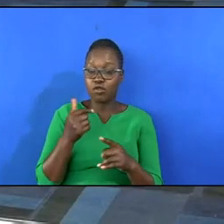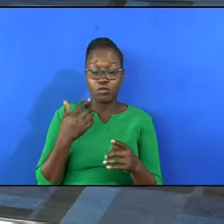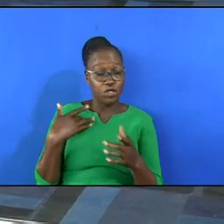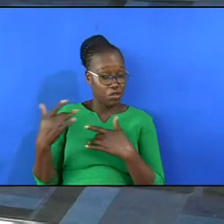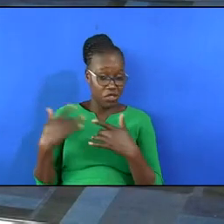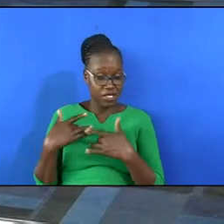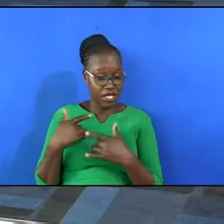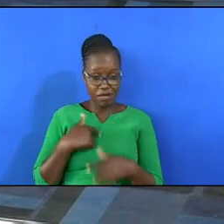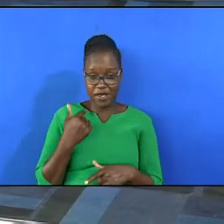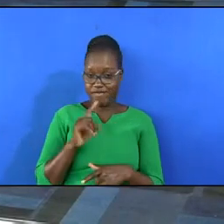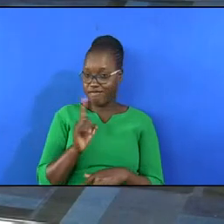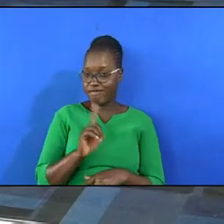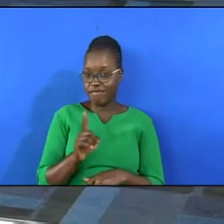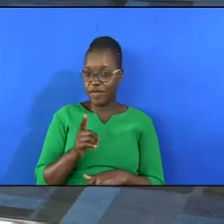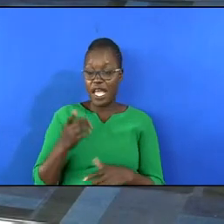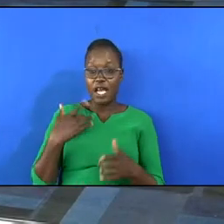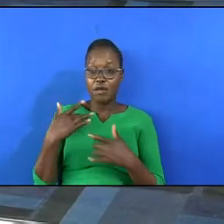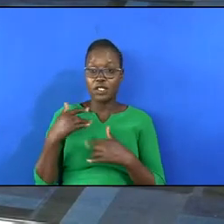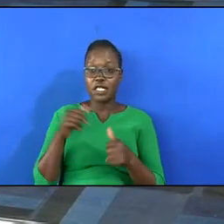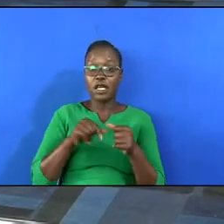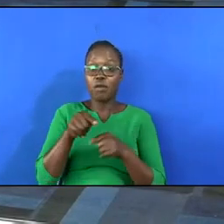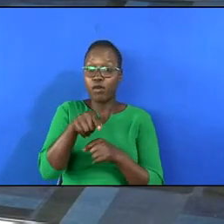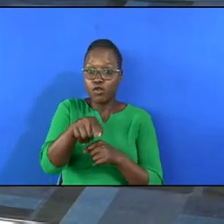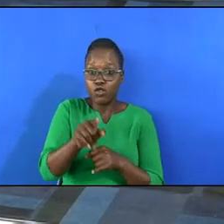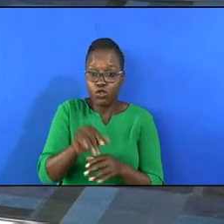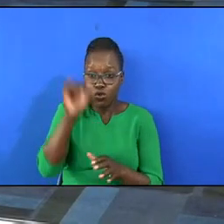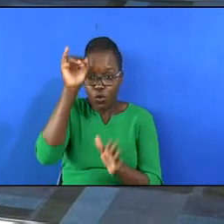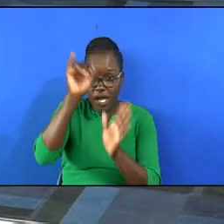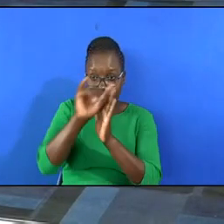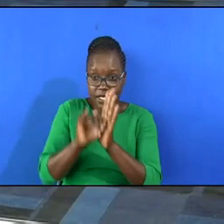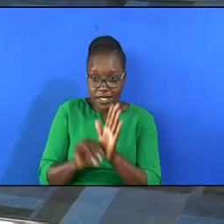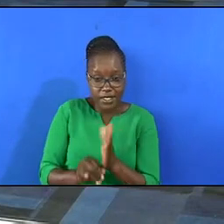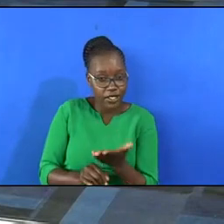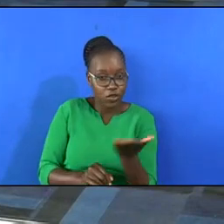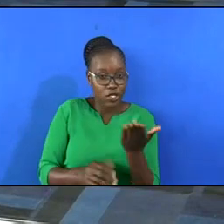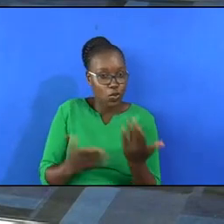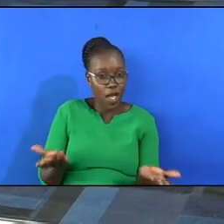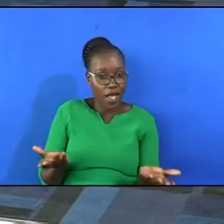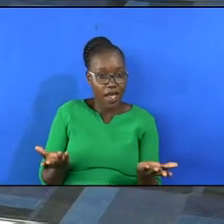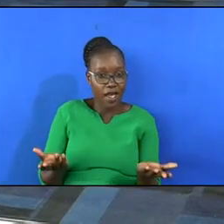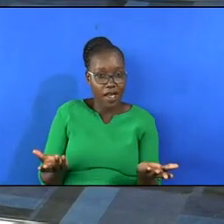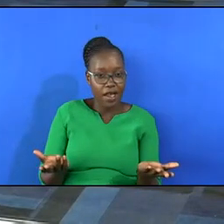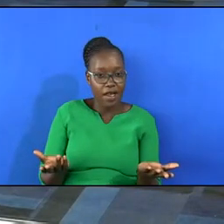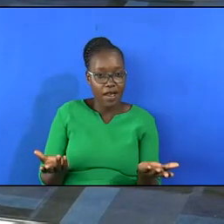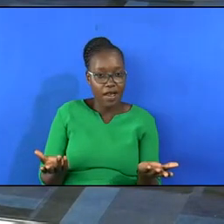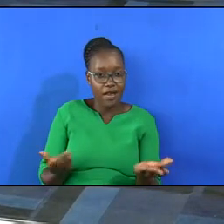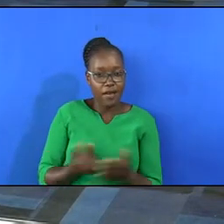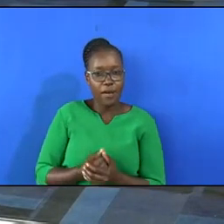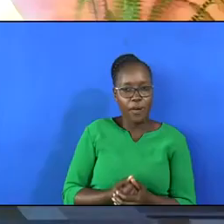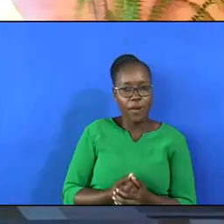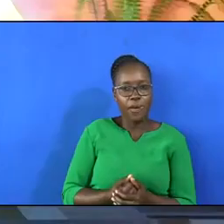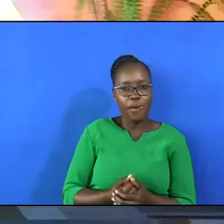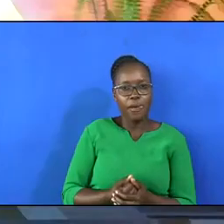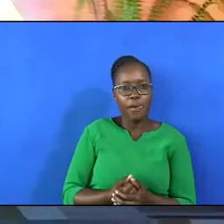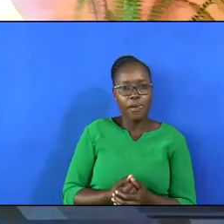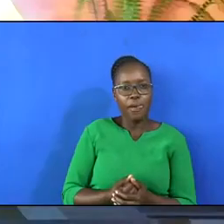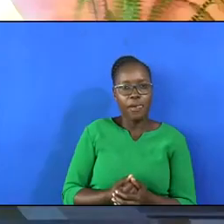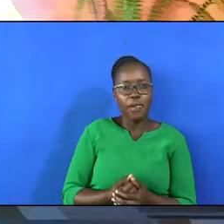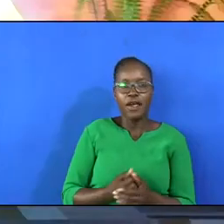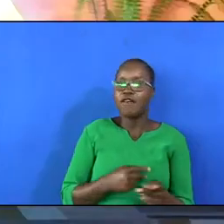concerned with. I'm concerned about you. Your identity is